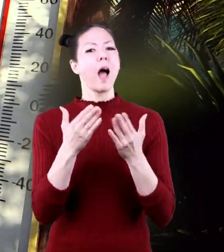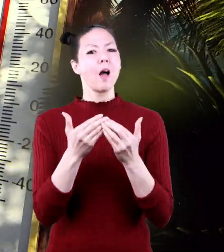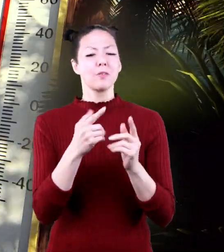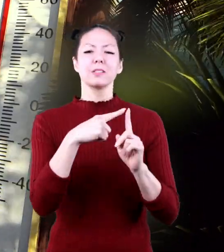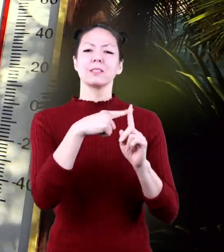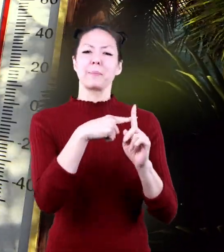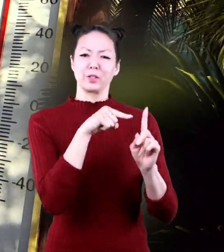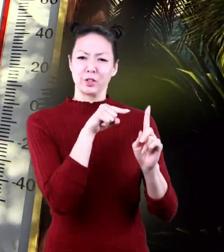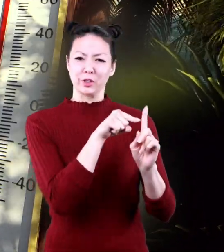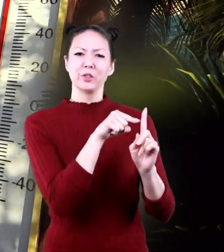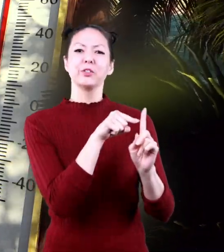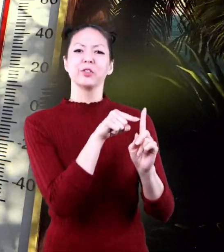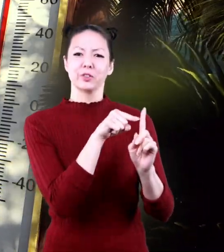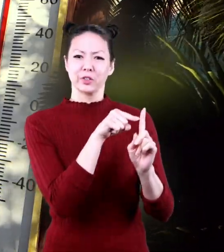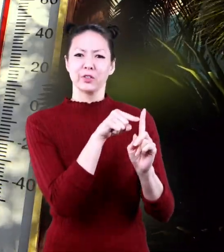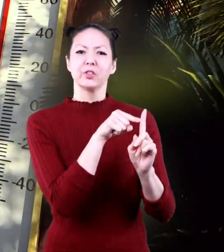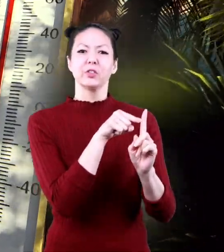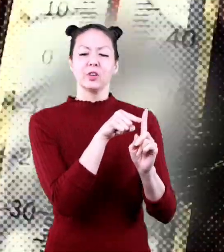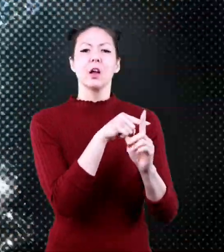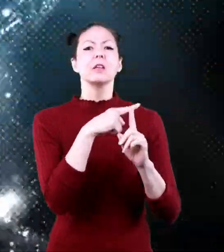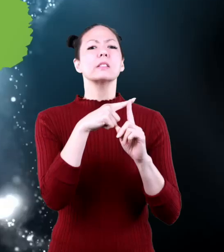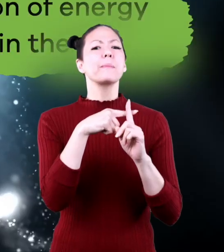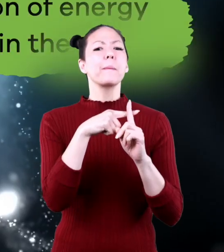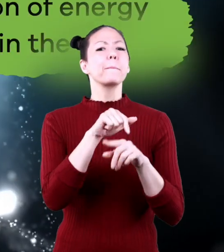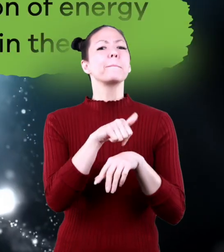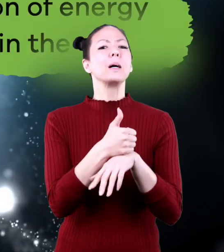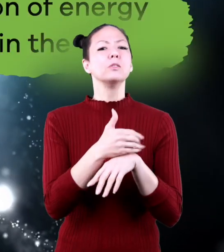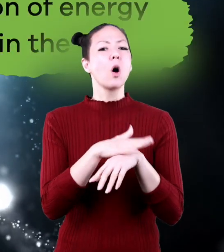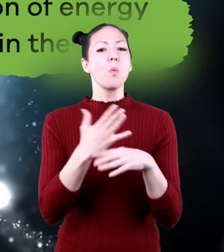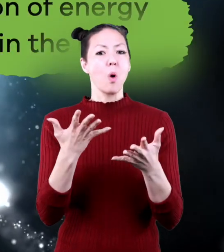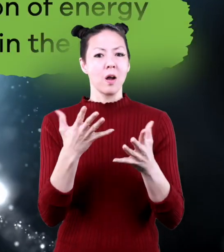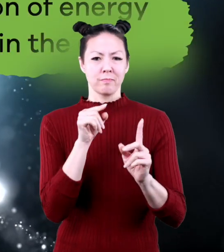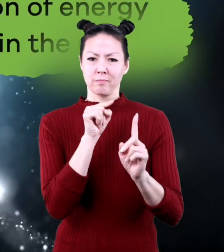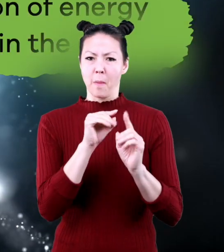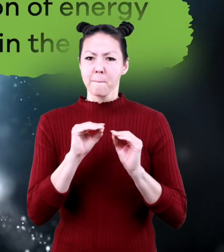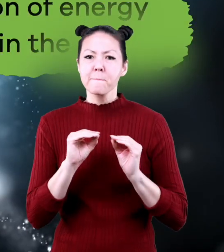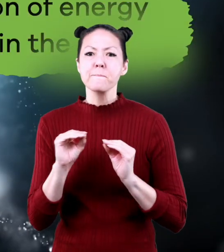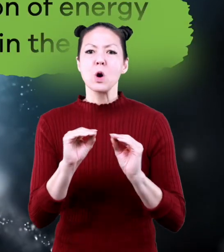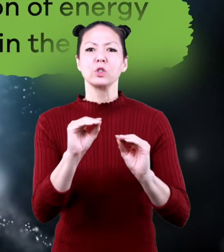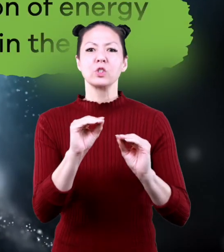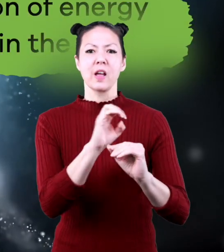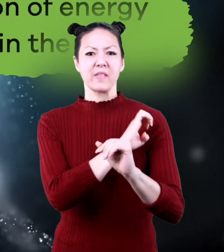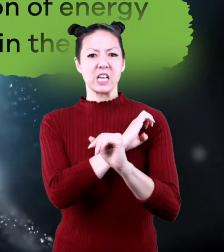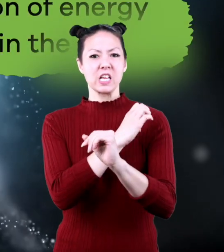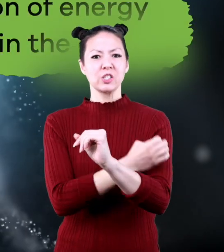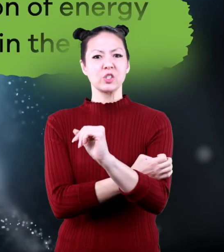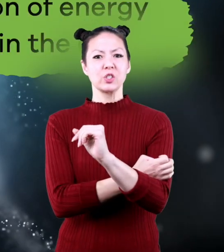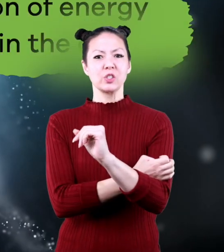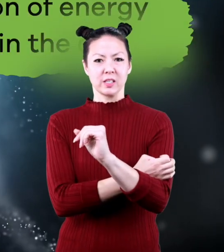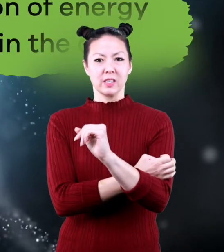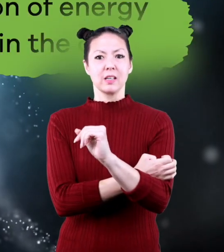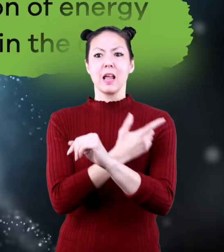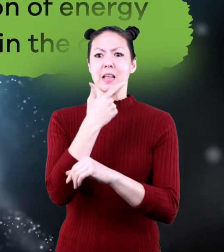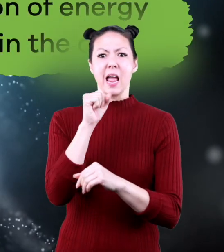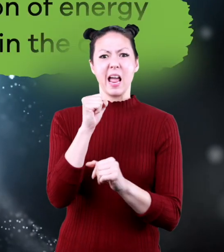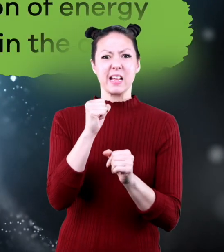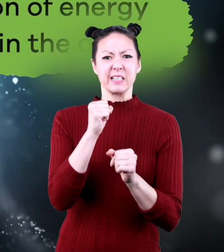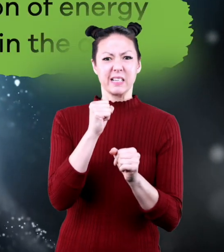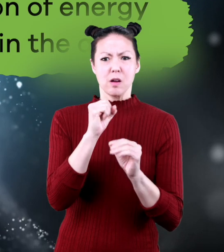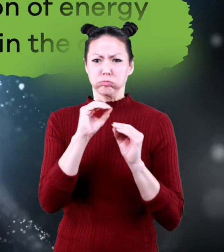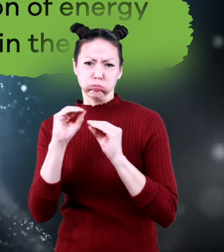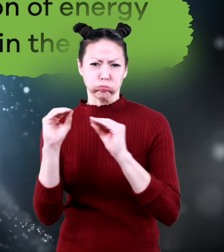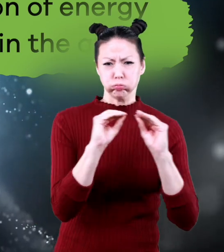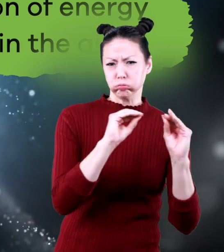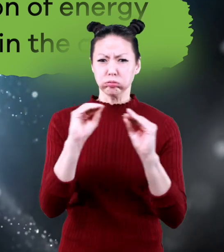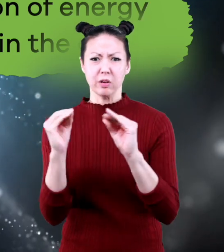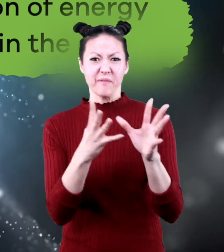is by temperature. Temperature is based on the motion of energy and the speed of gas